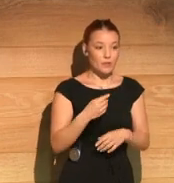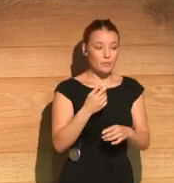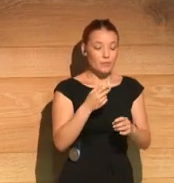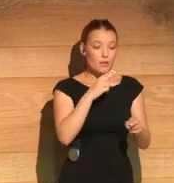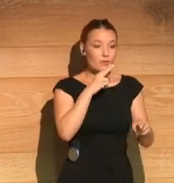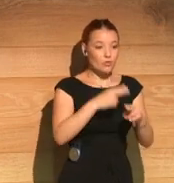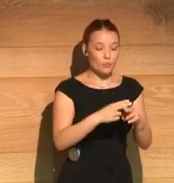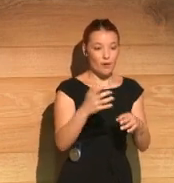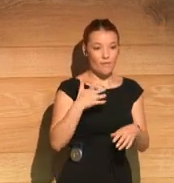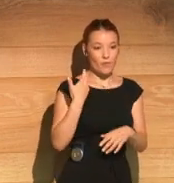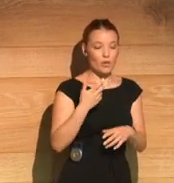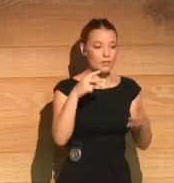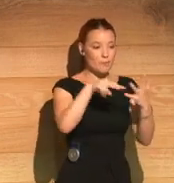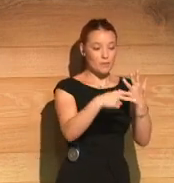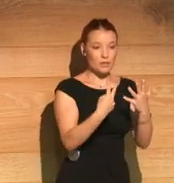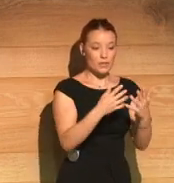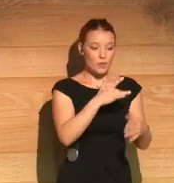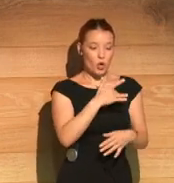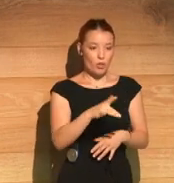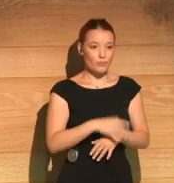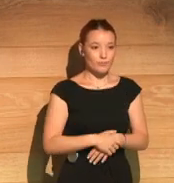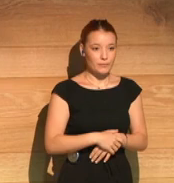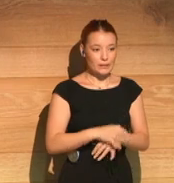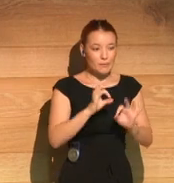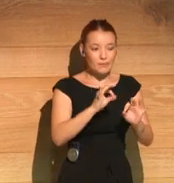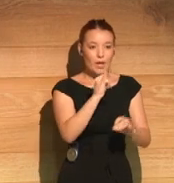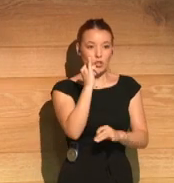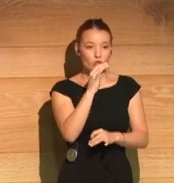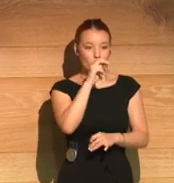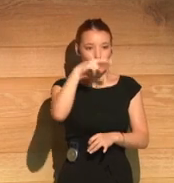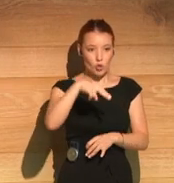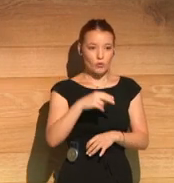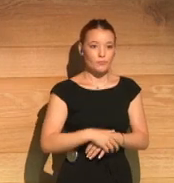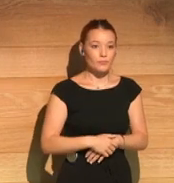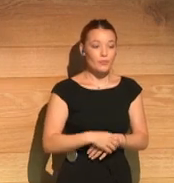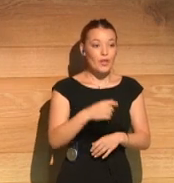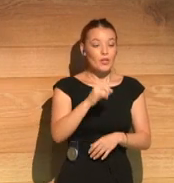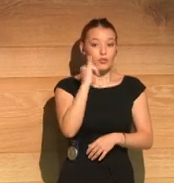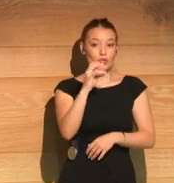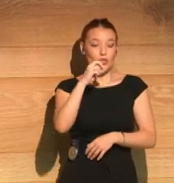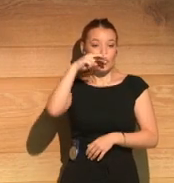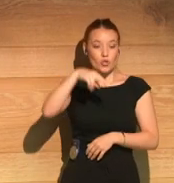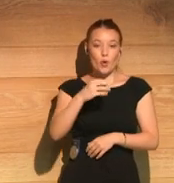today, the Hearts Invisible Furies by John Boyne. So, John, good afternoon.